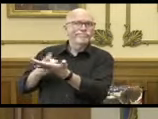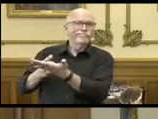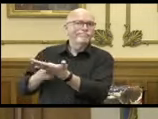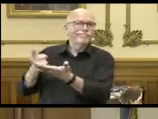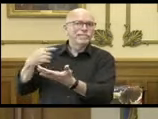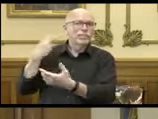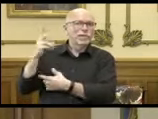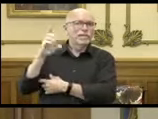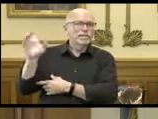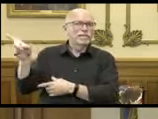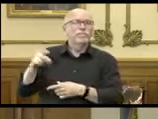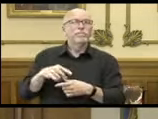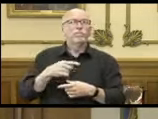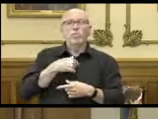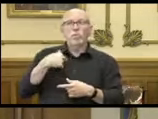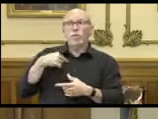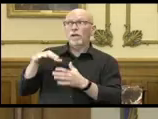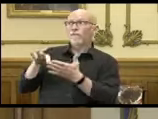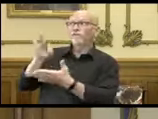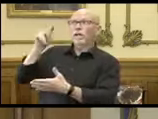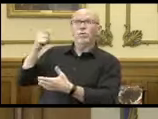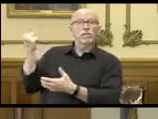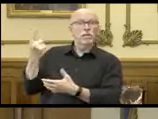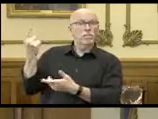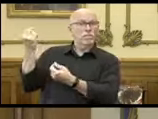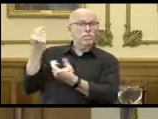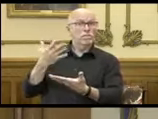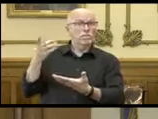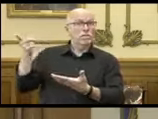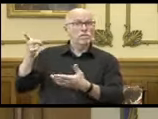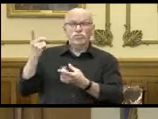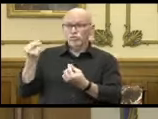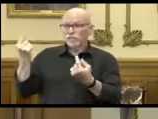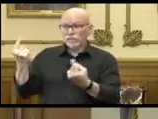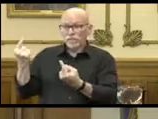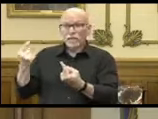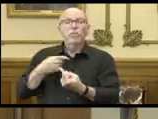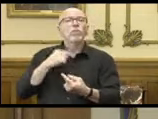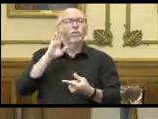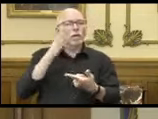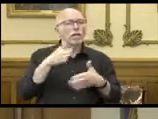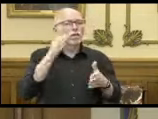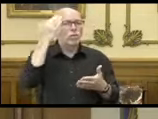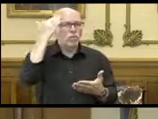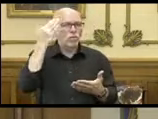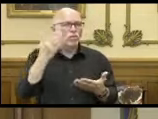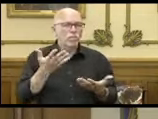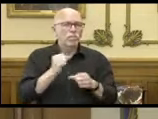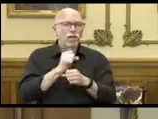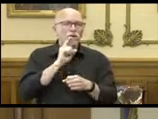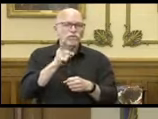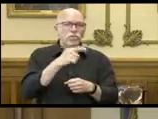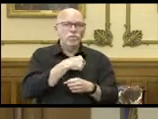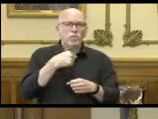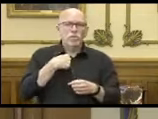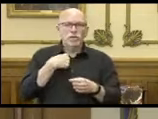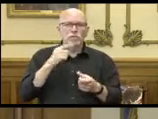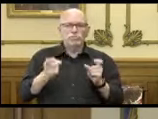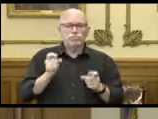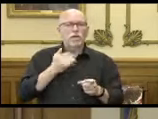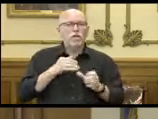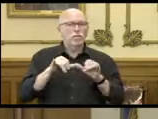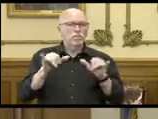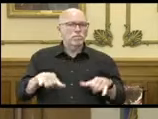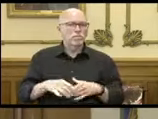that. So once we find something out or once they make a move, if they make a move, we will let you know and we'll make sure that we adjust our